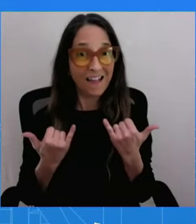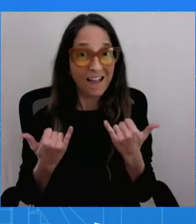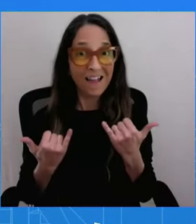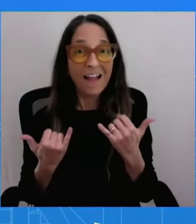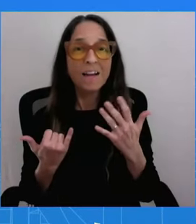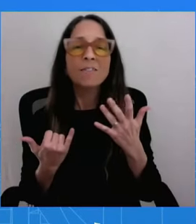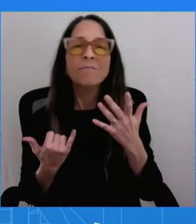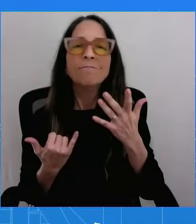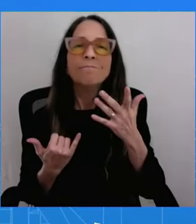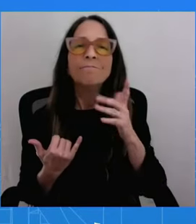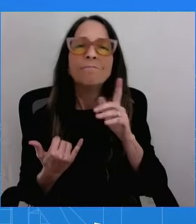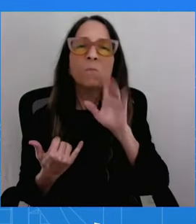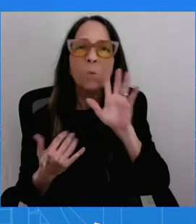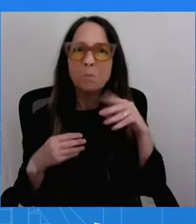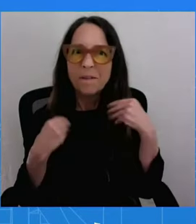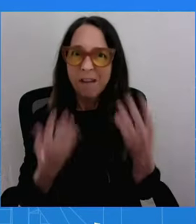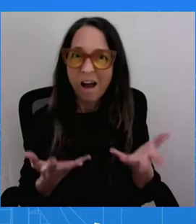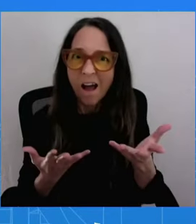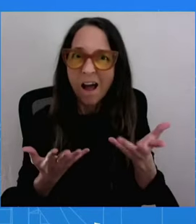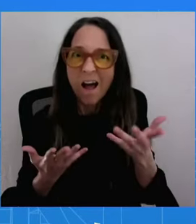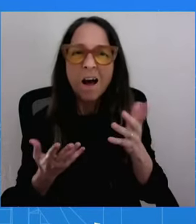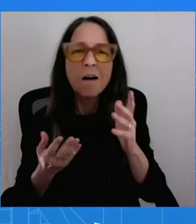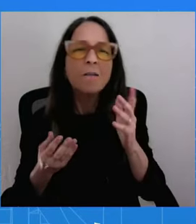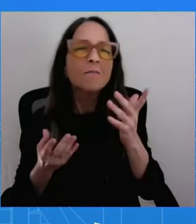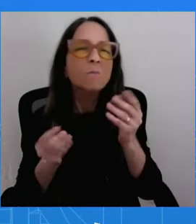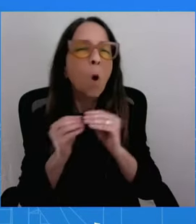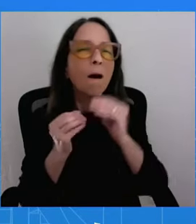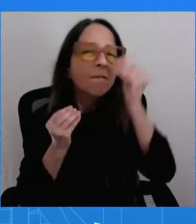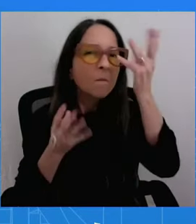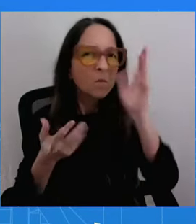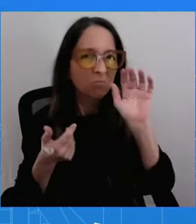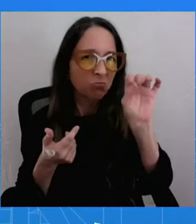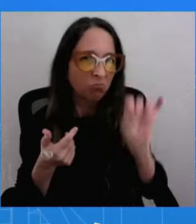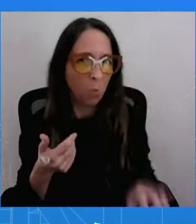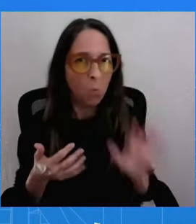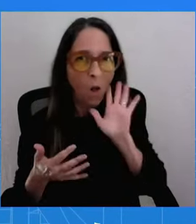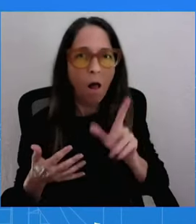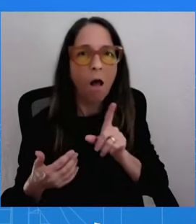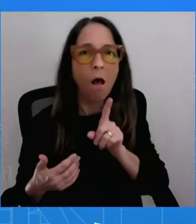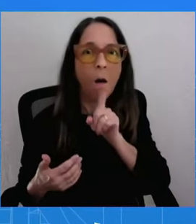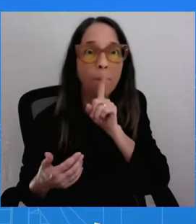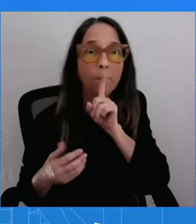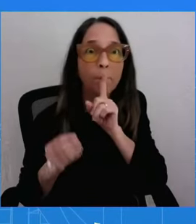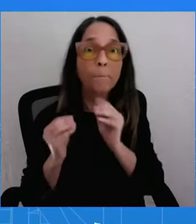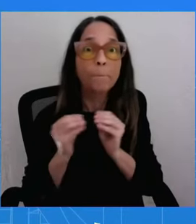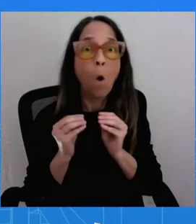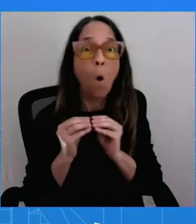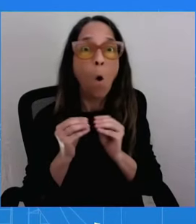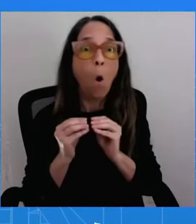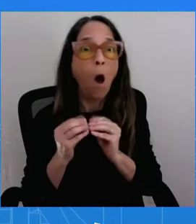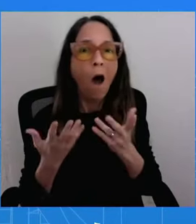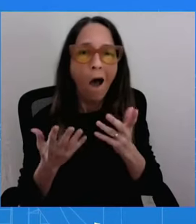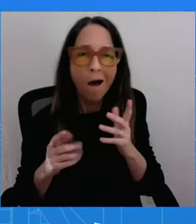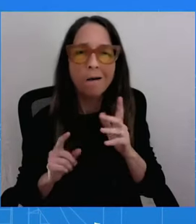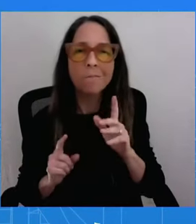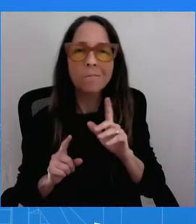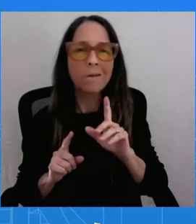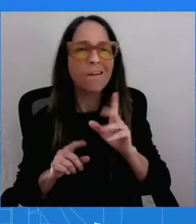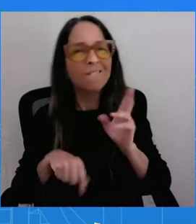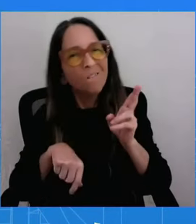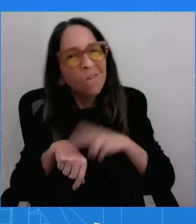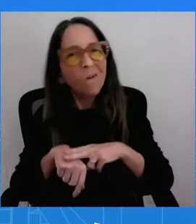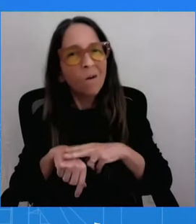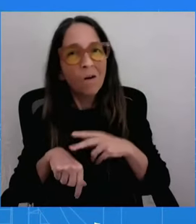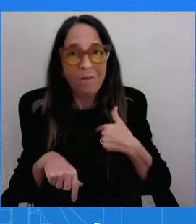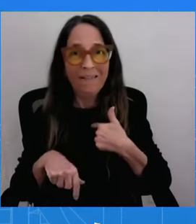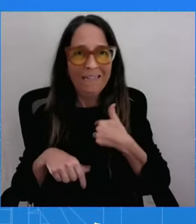context on it. I really can't go beyond that. We're obviously, just the last thing I'd say is we're obviously in touch as appropriate as you think